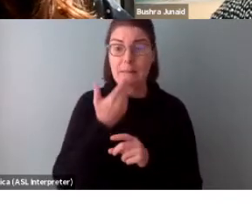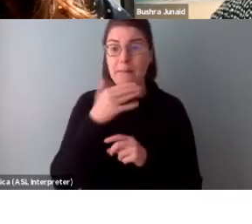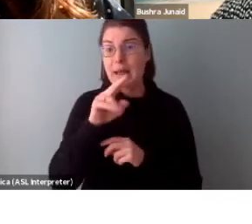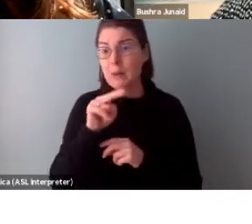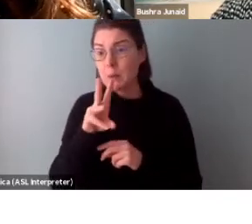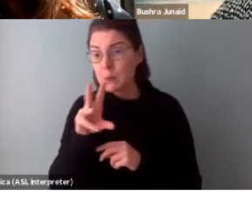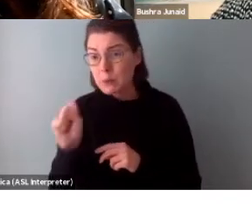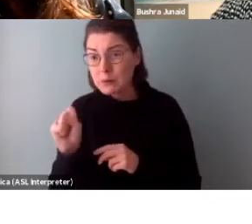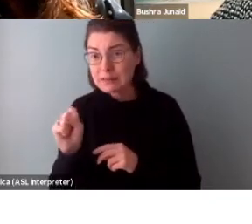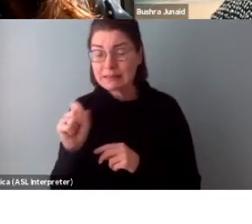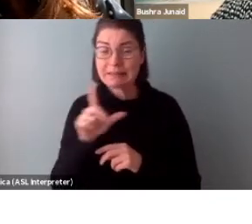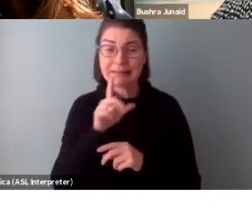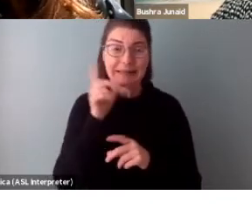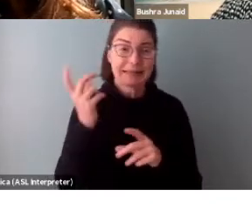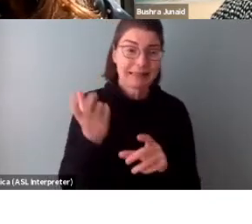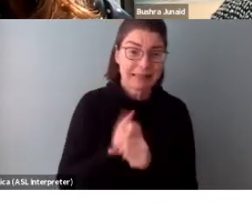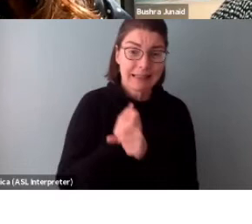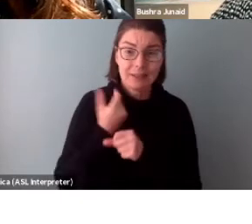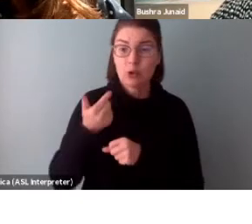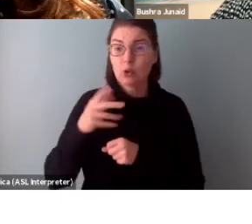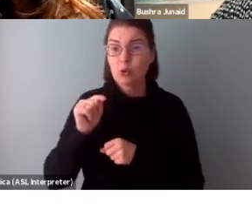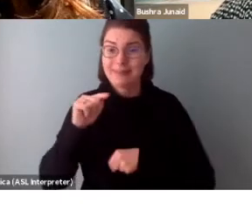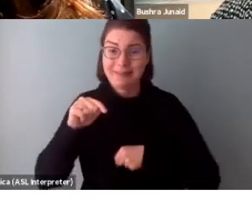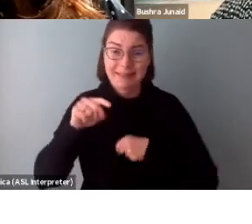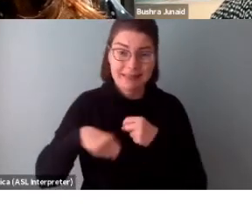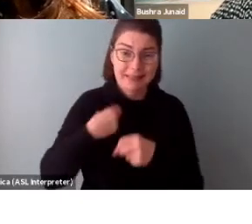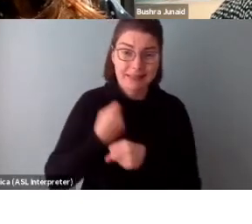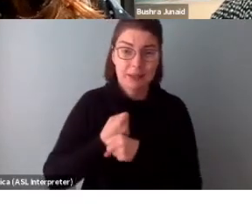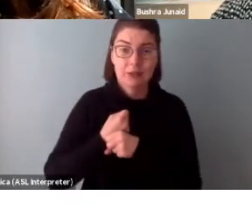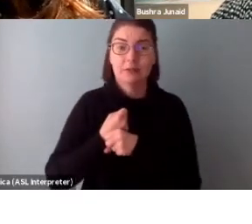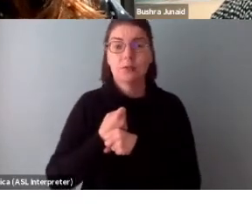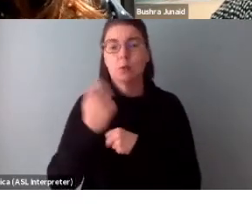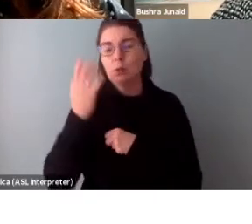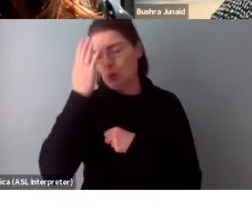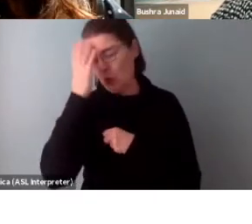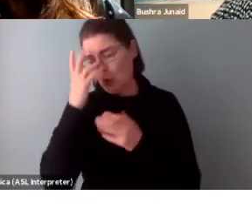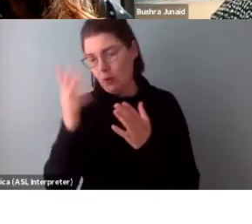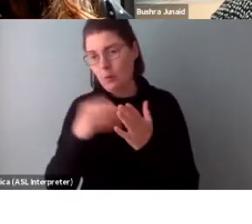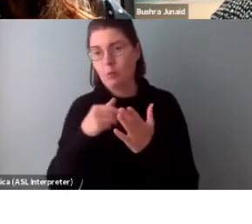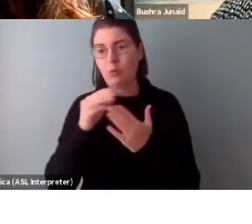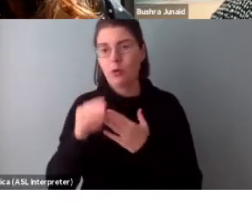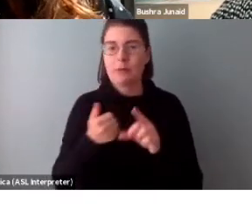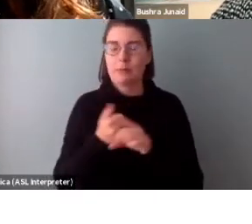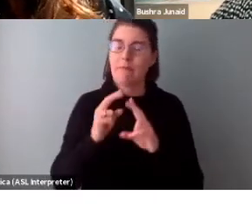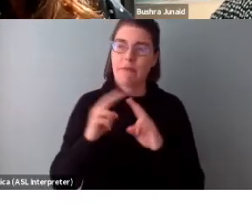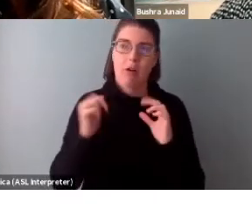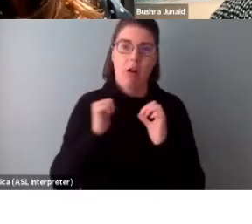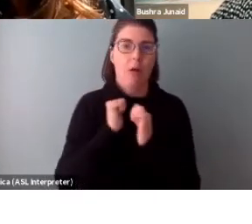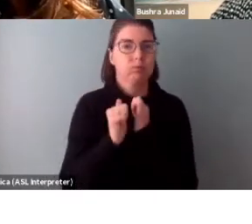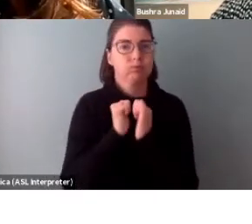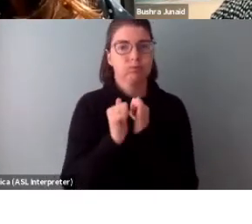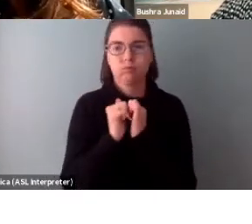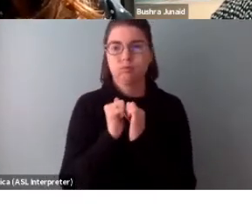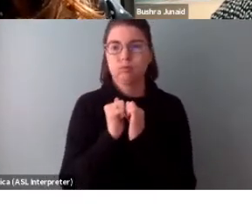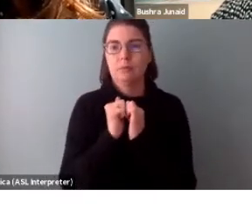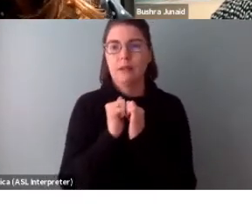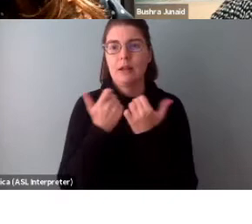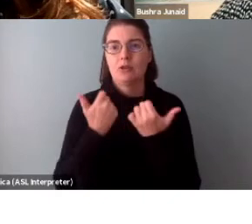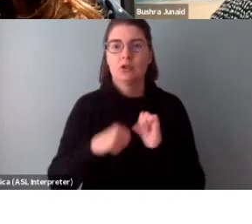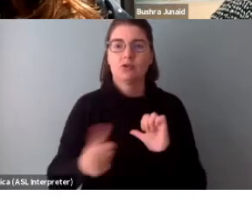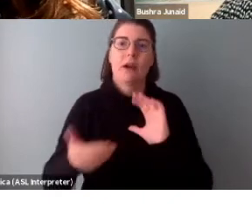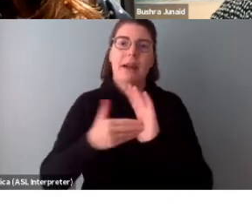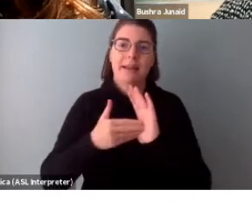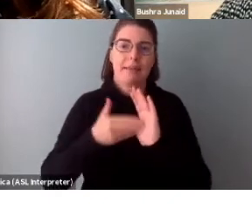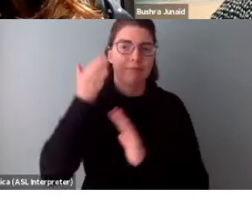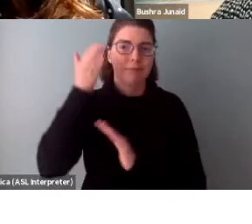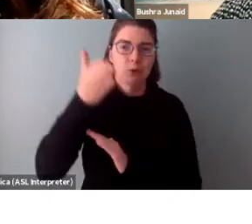that you didn't get a grant this time around, know that programs are extremely competitive and to give it another try